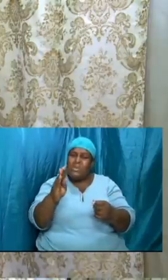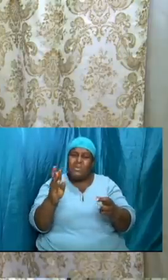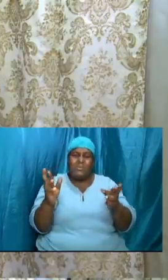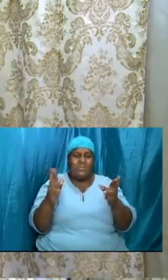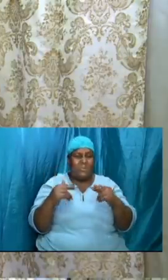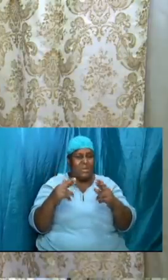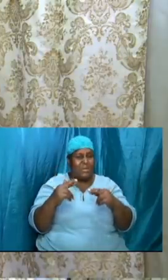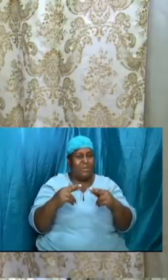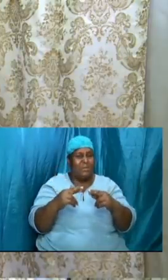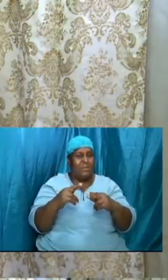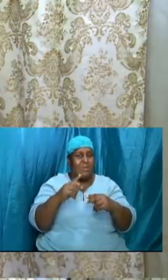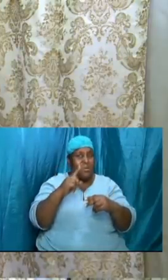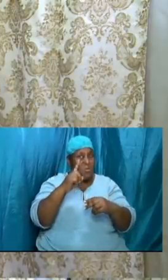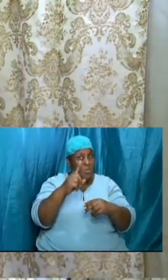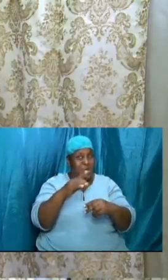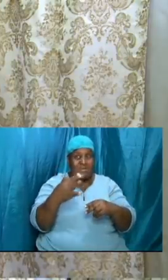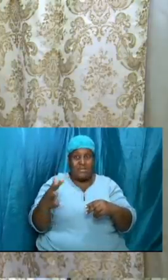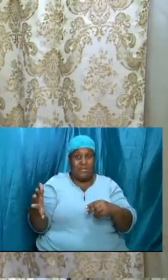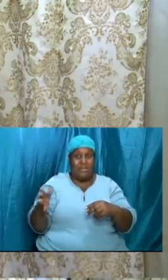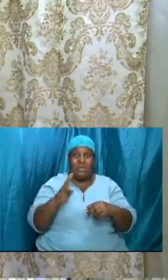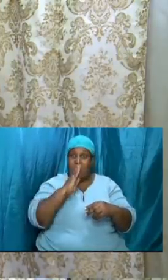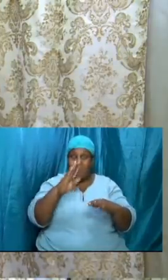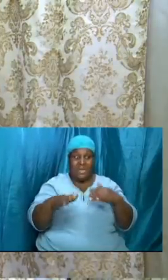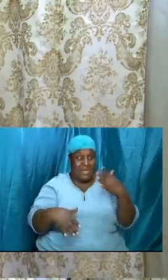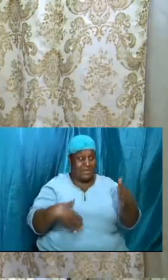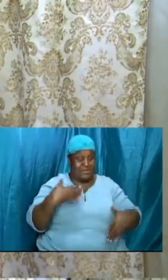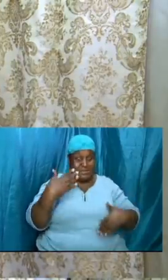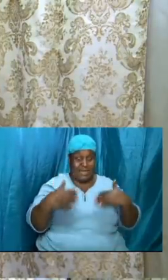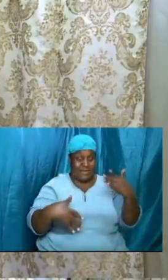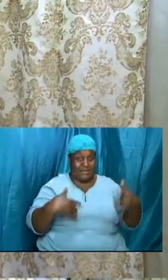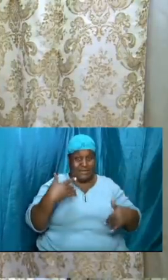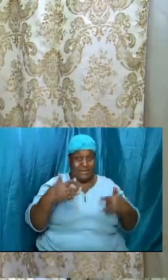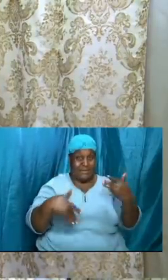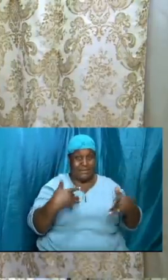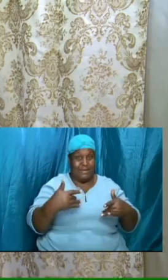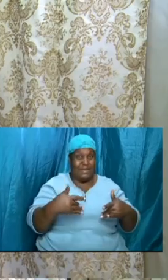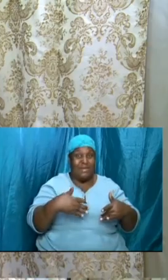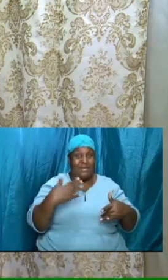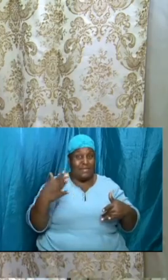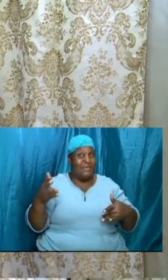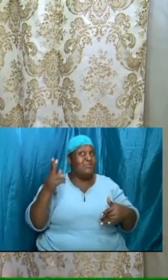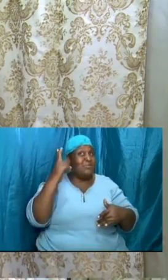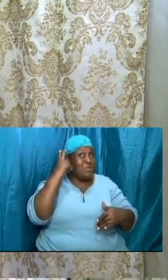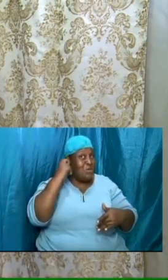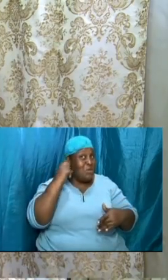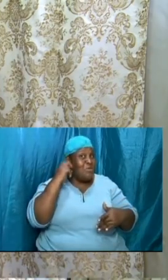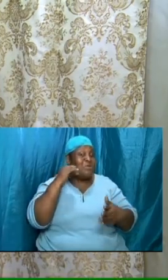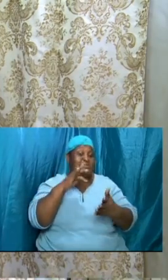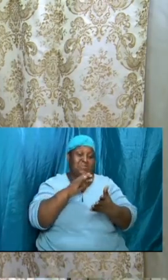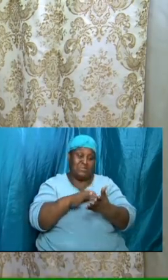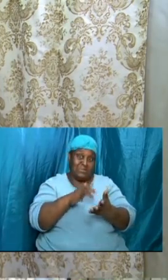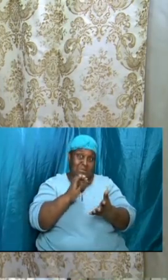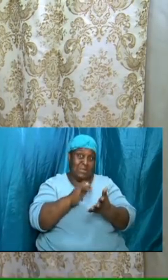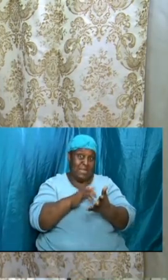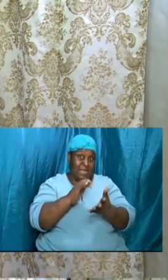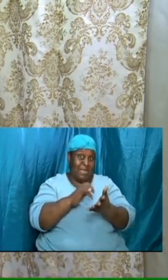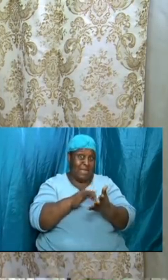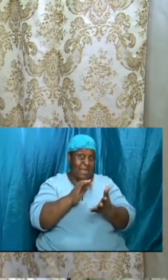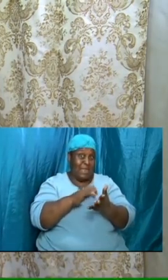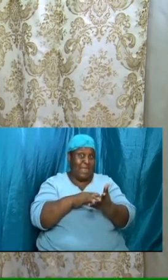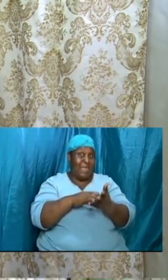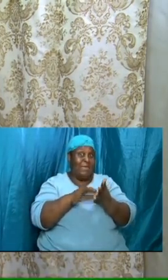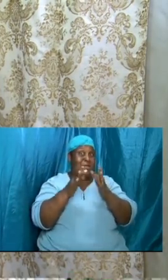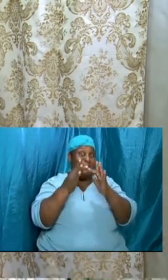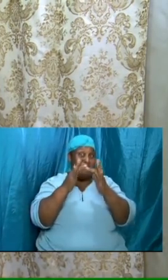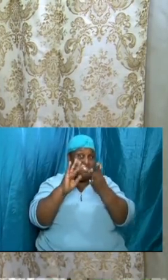thing to be excited about the things that we are hearing and the things that we are studying via this medium